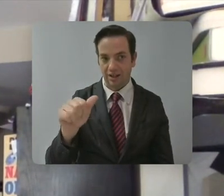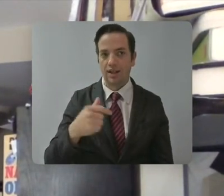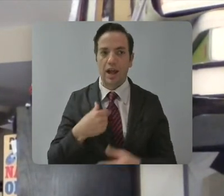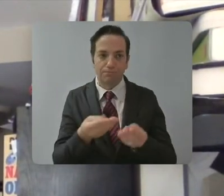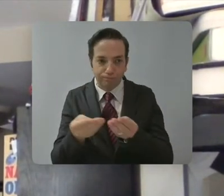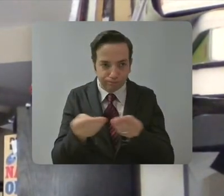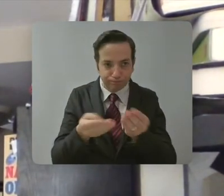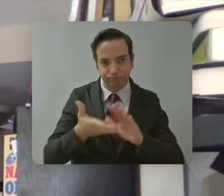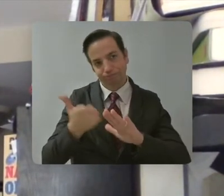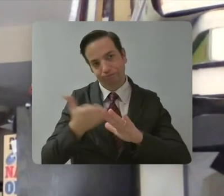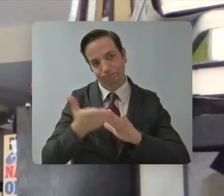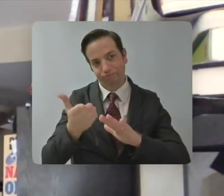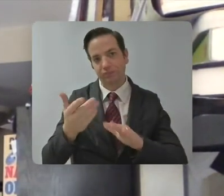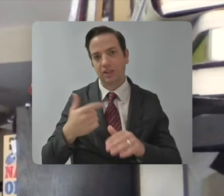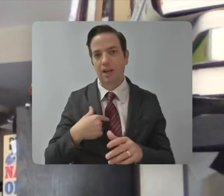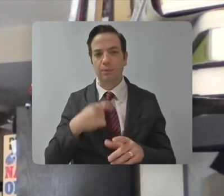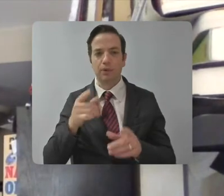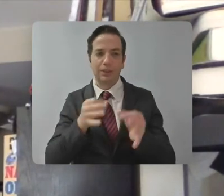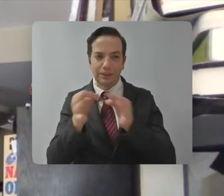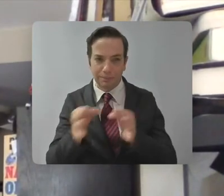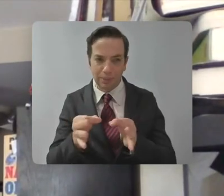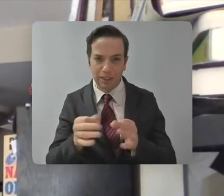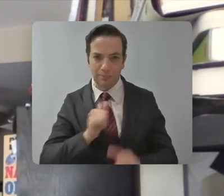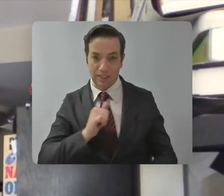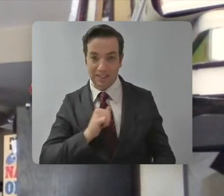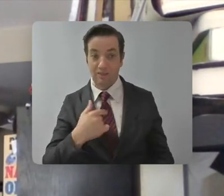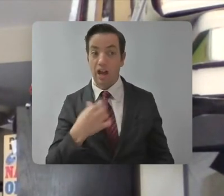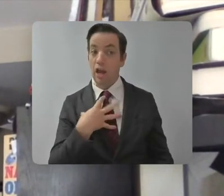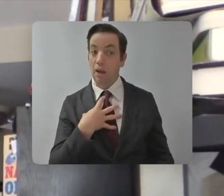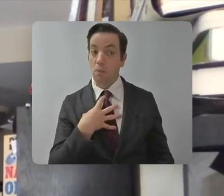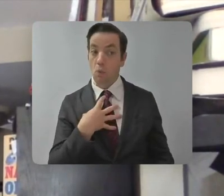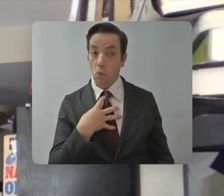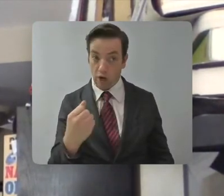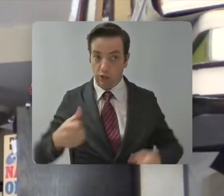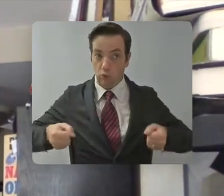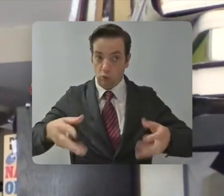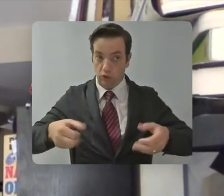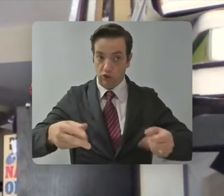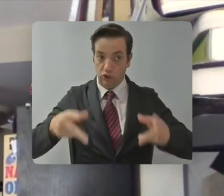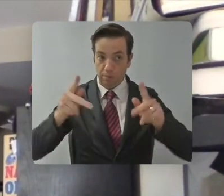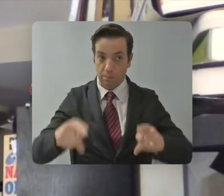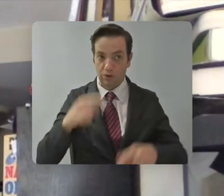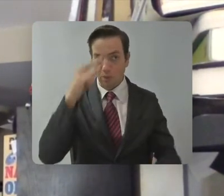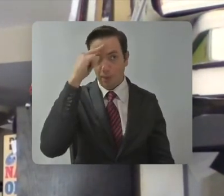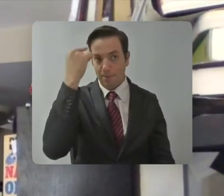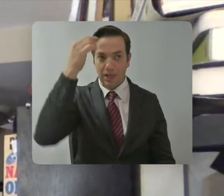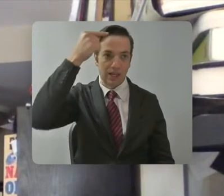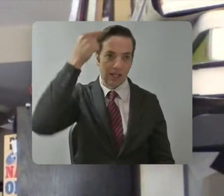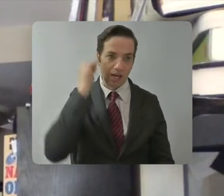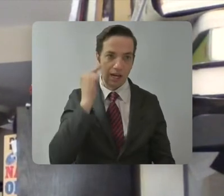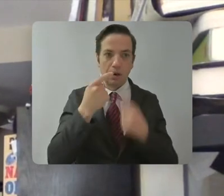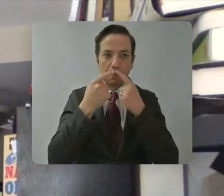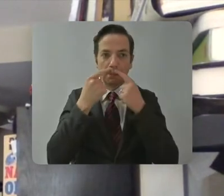myself and my surroundings. I'm a white wheelchair user with black wavy hair, a mustache and a short